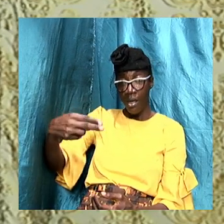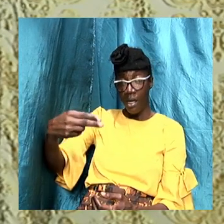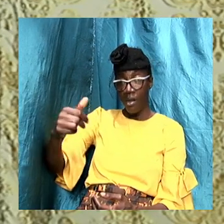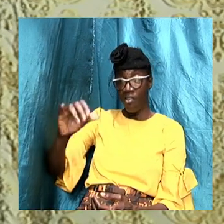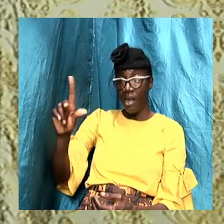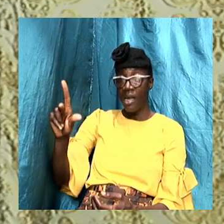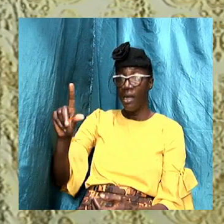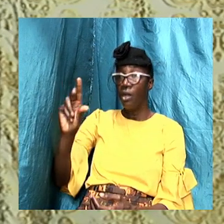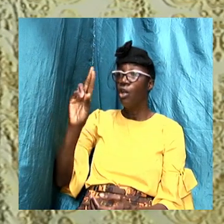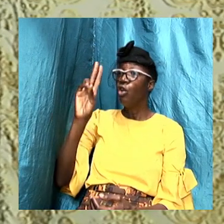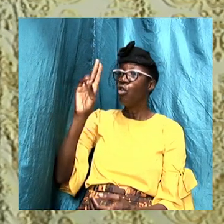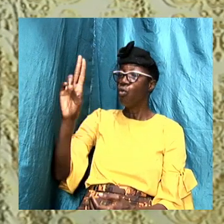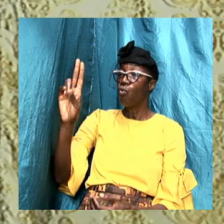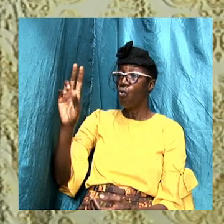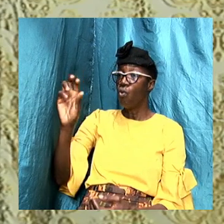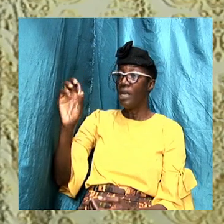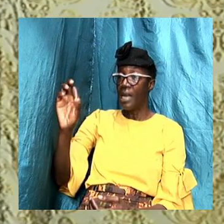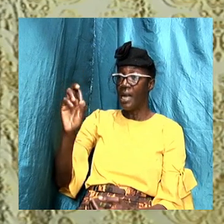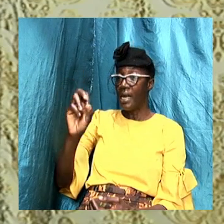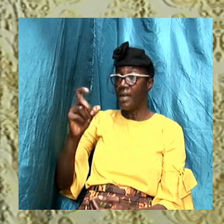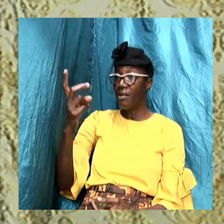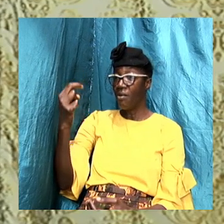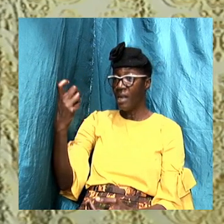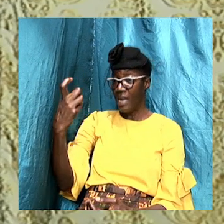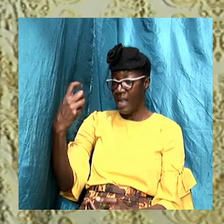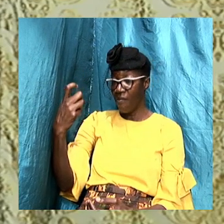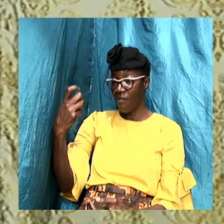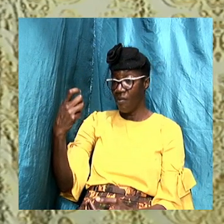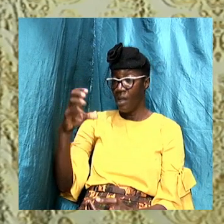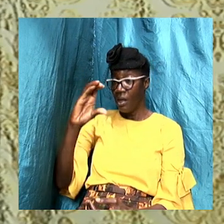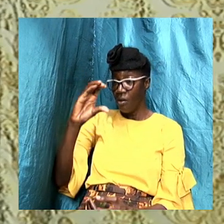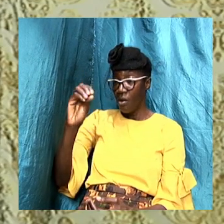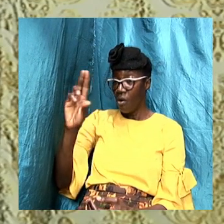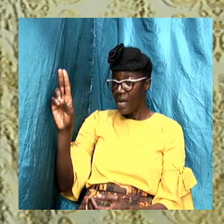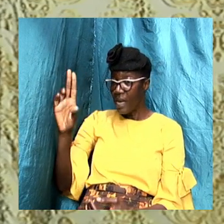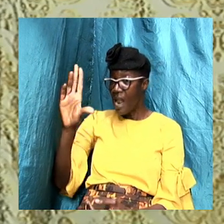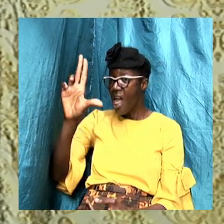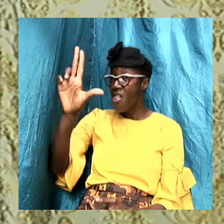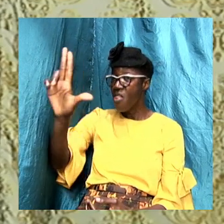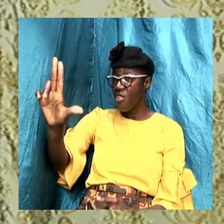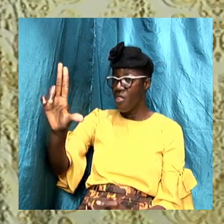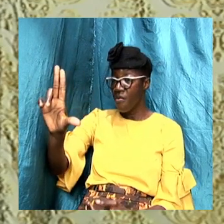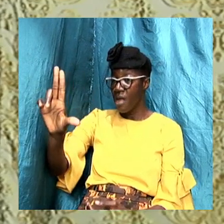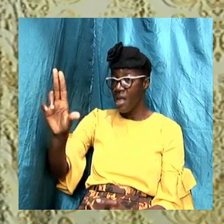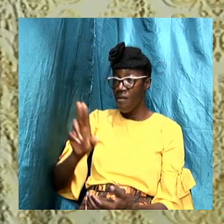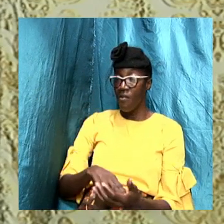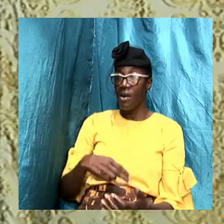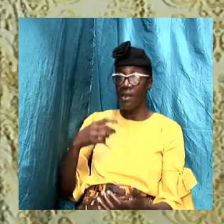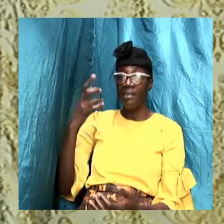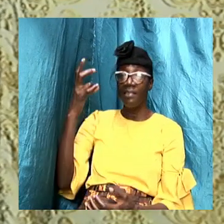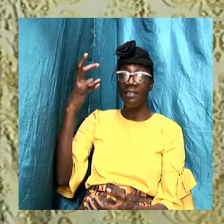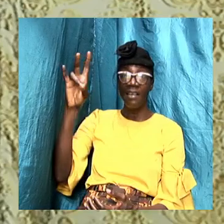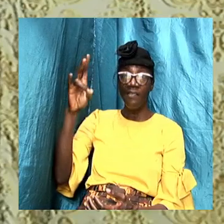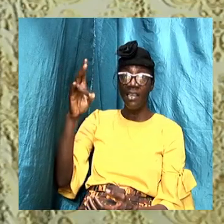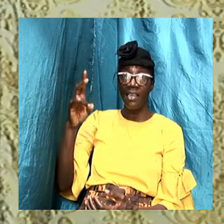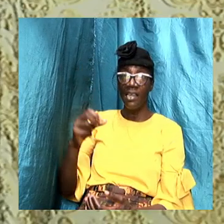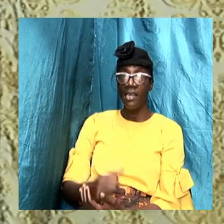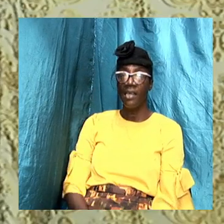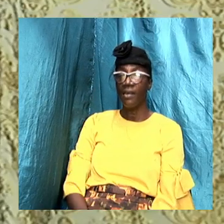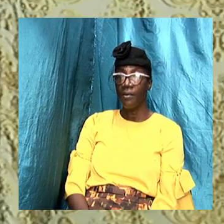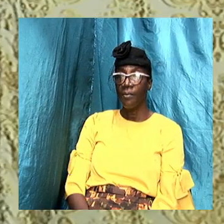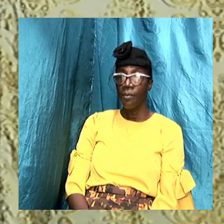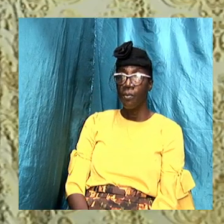Colossians 3 verse 17 but let us look at Acts 4